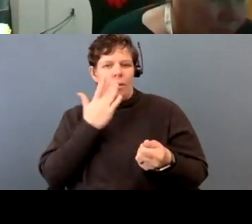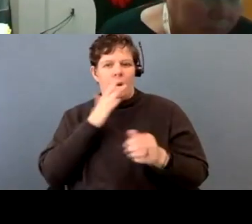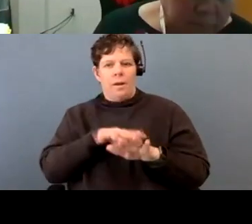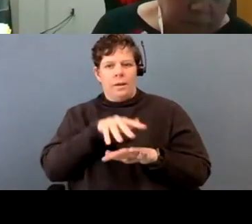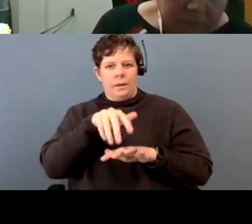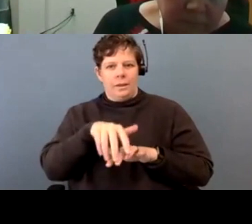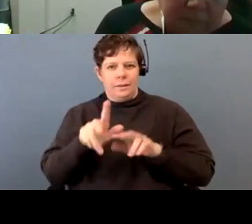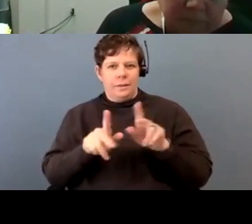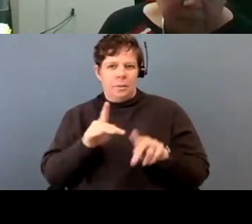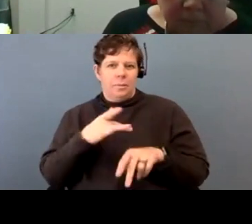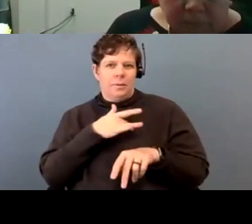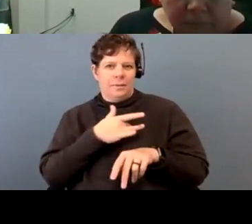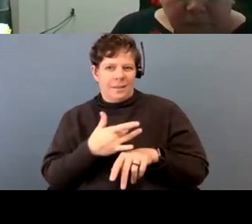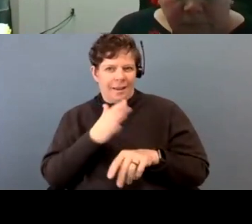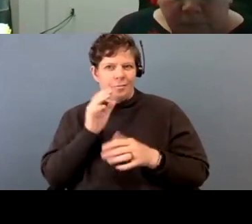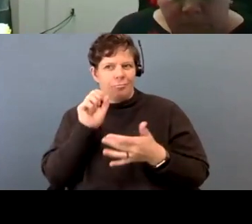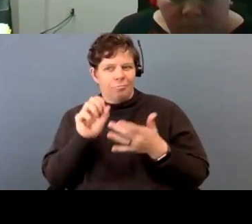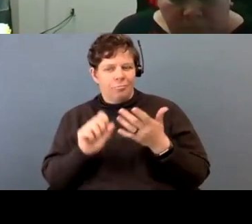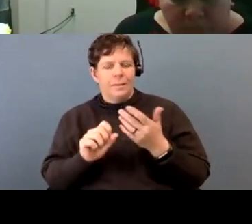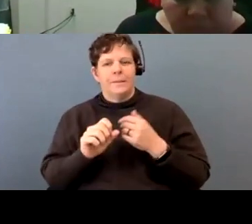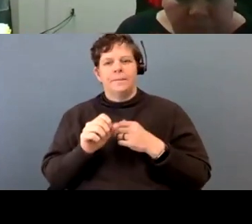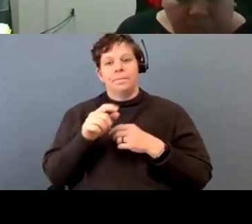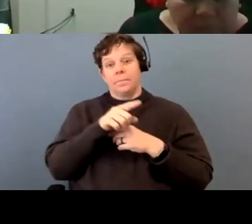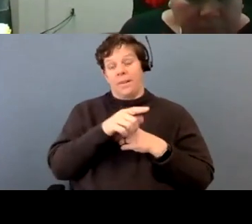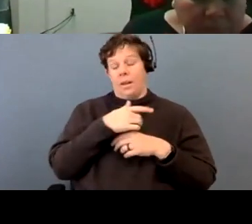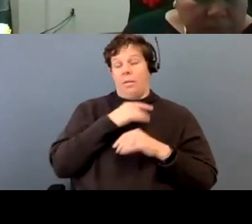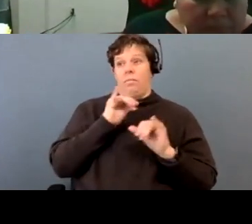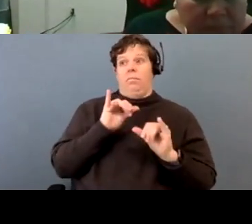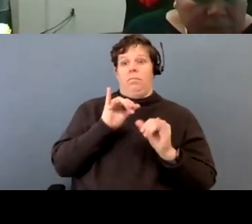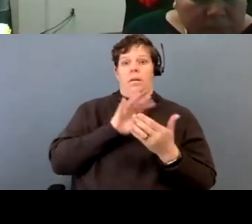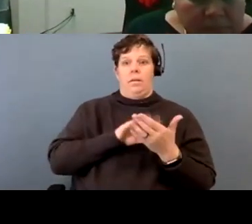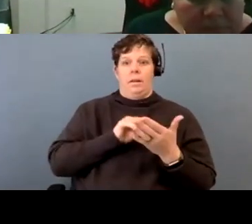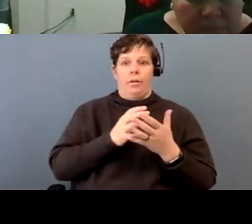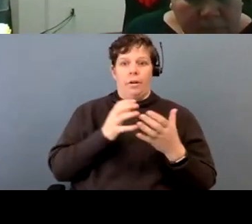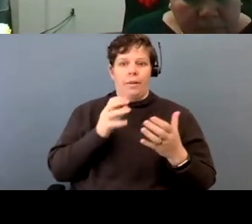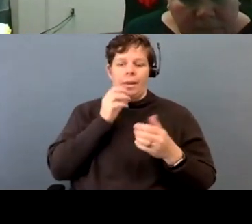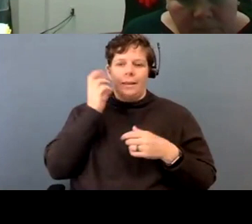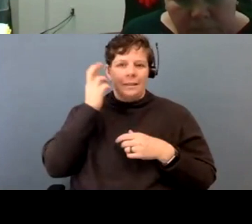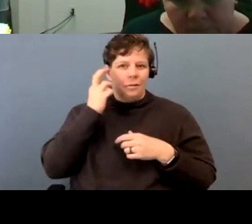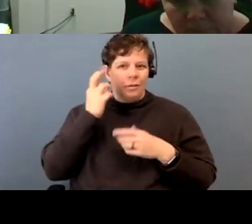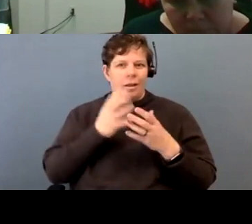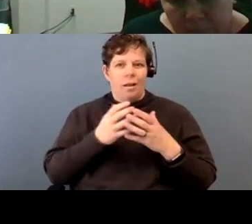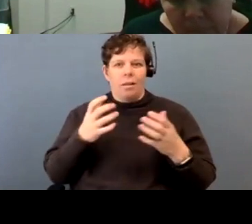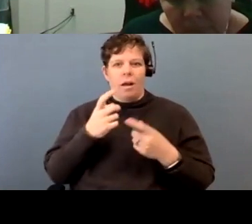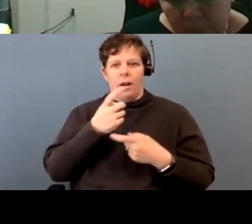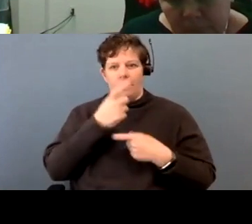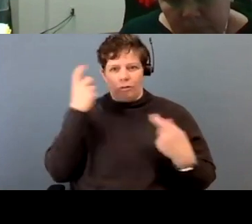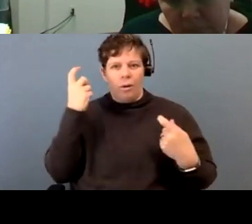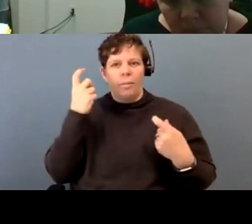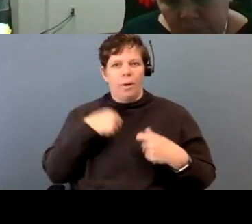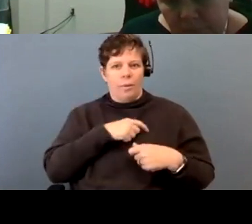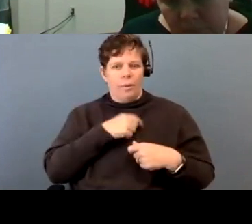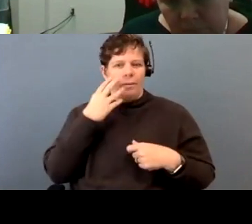are. And, um, it's an eye opener for them. They didn't realize how much trauma we carry and